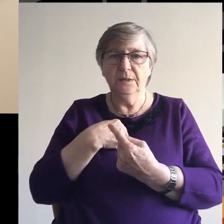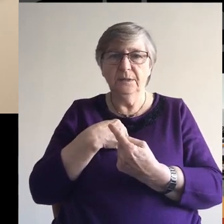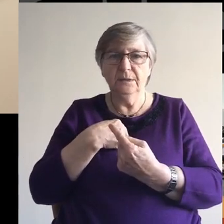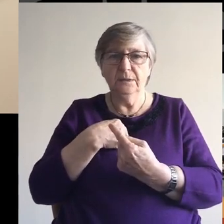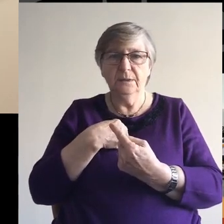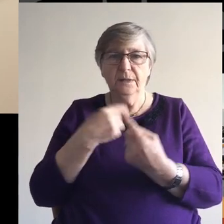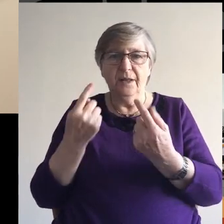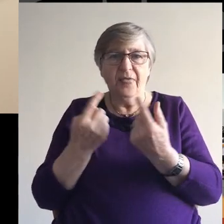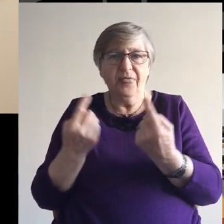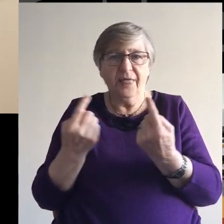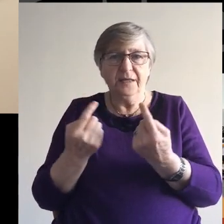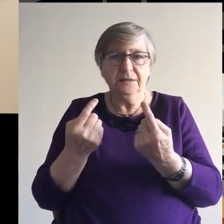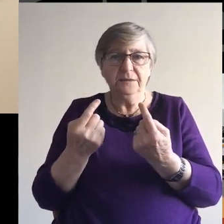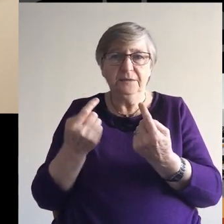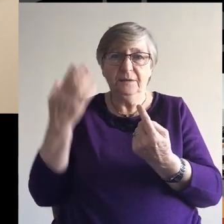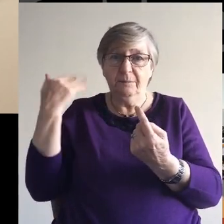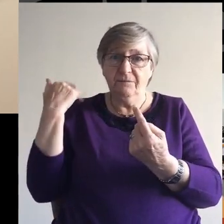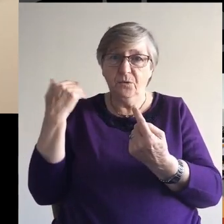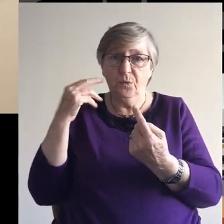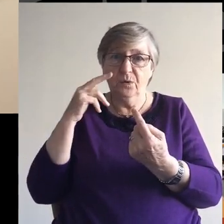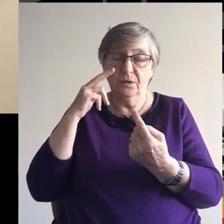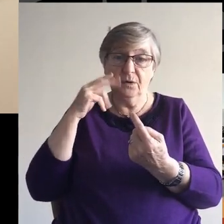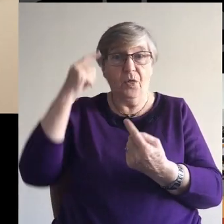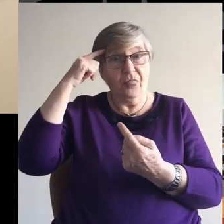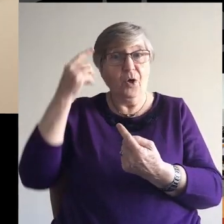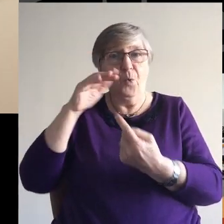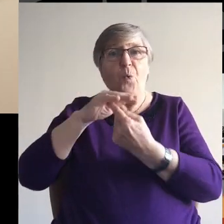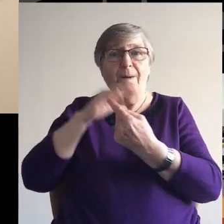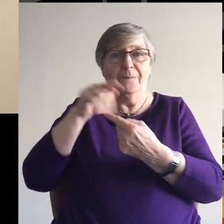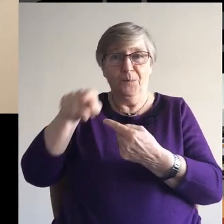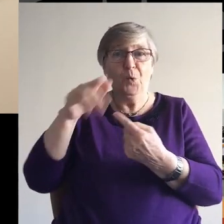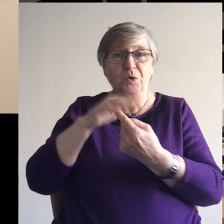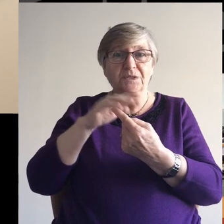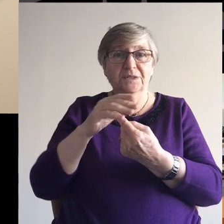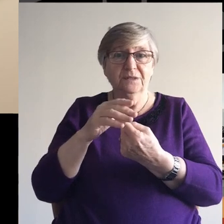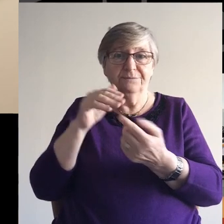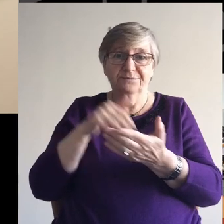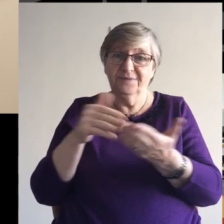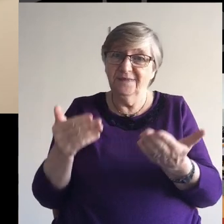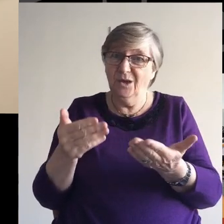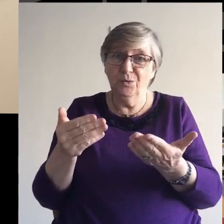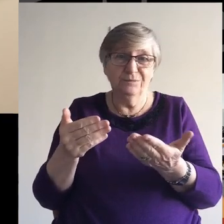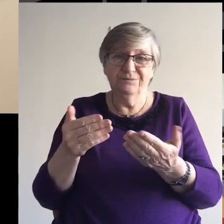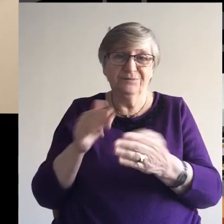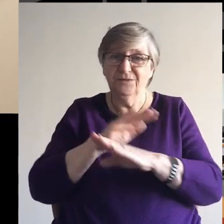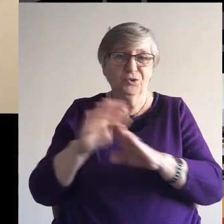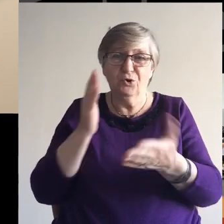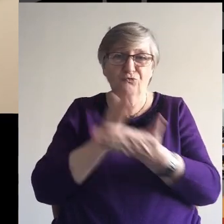Things that at one time seemed important to us, we now know are worthless.